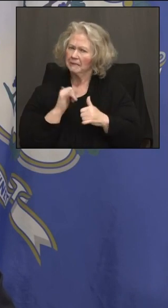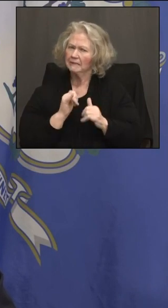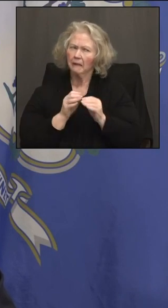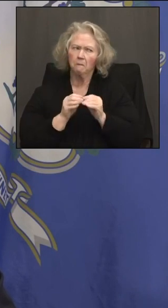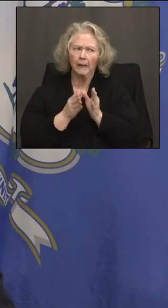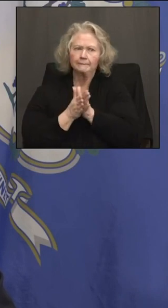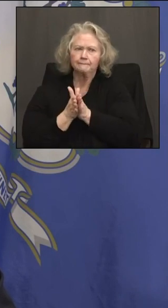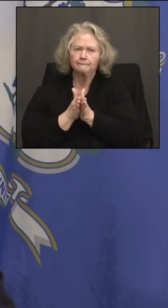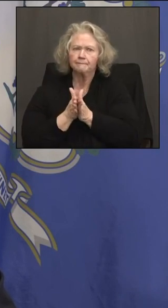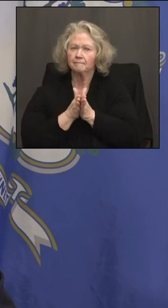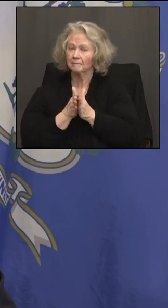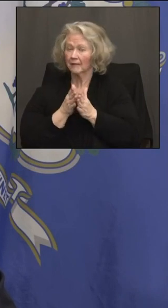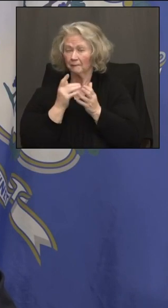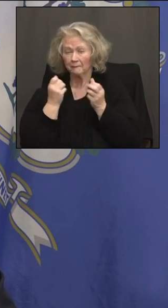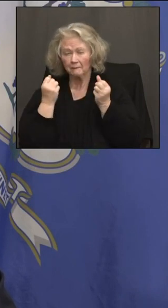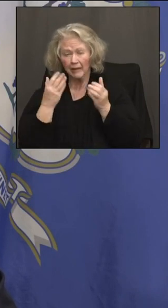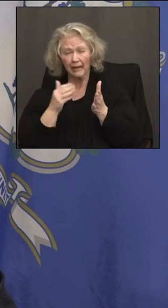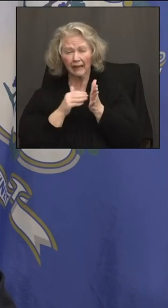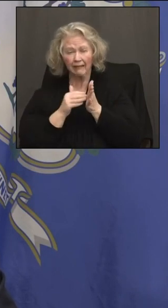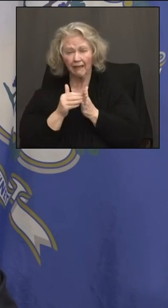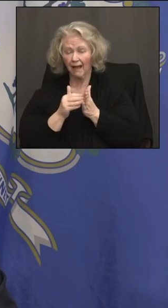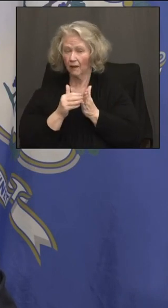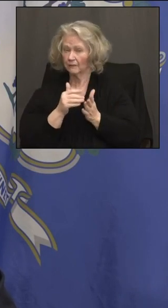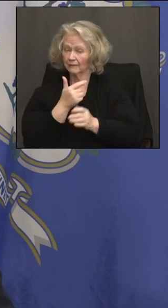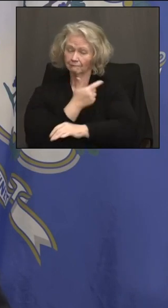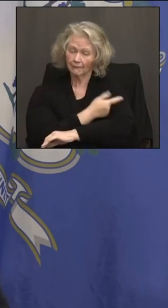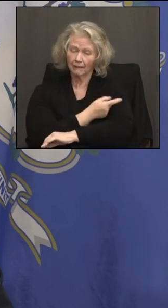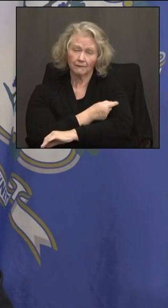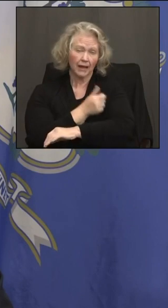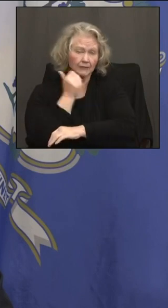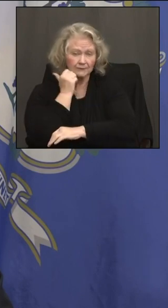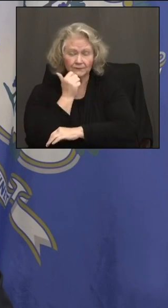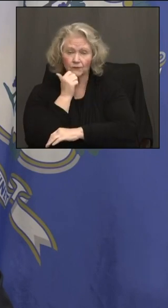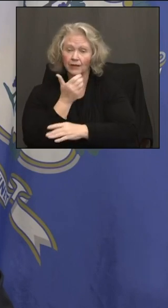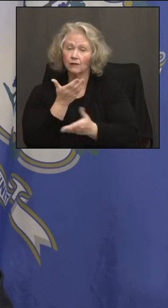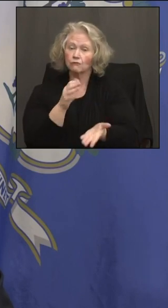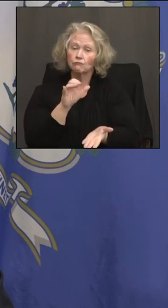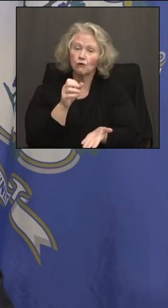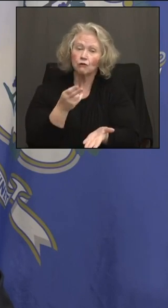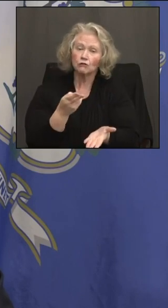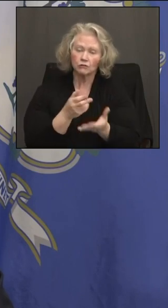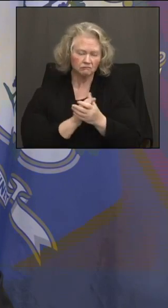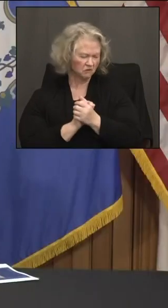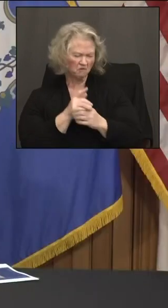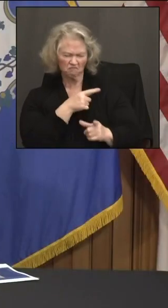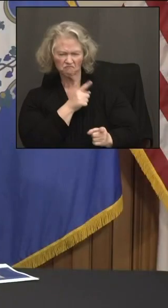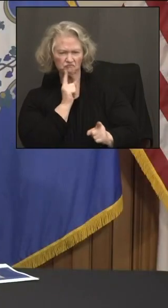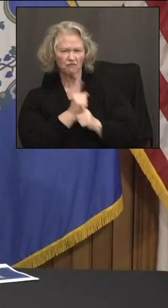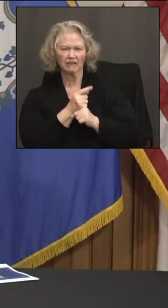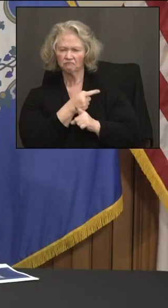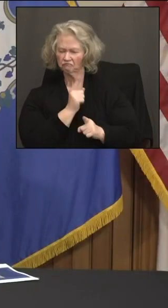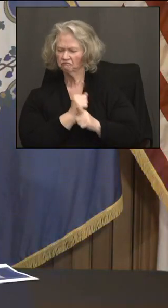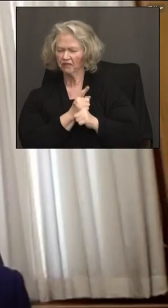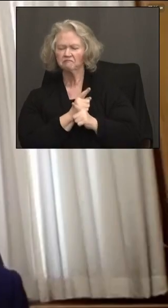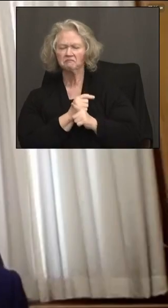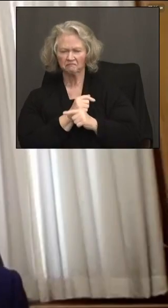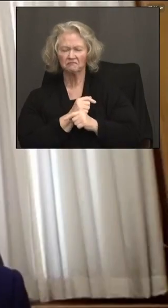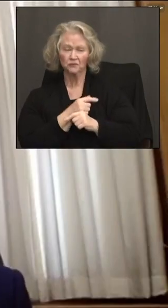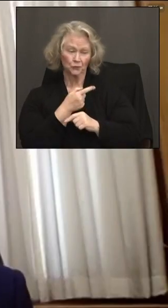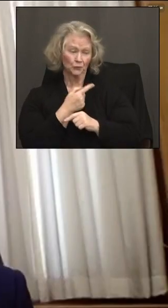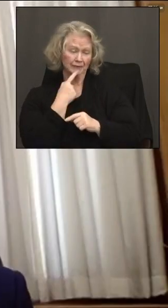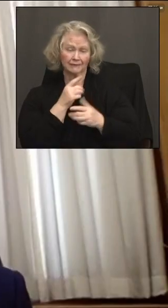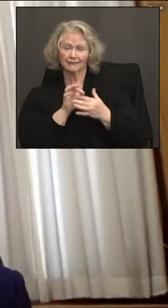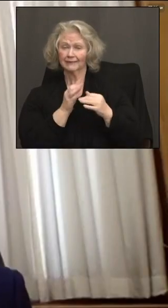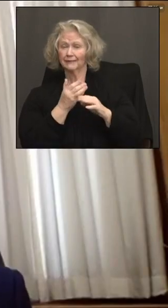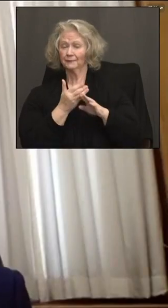thousands of people are getting vaccinated every day. Josh, anything to add there? No, that's exactly right. And as you mentioned earlier, Governor,